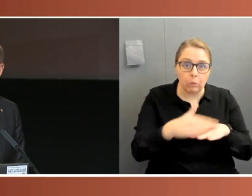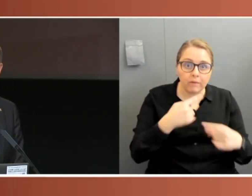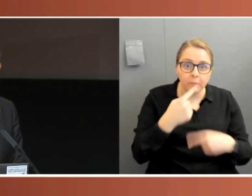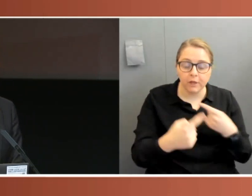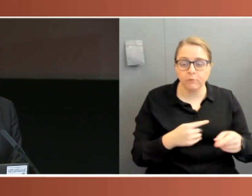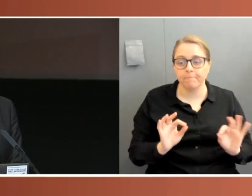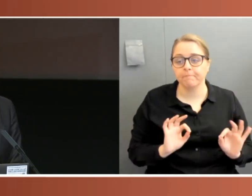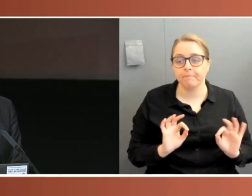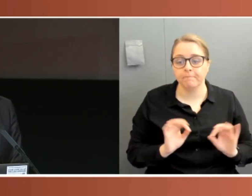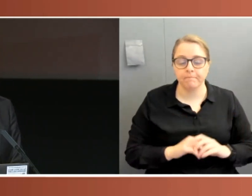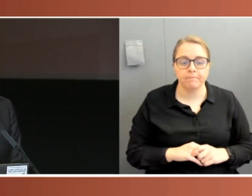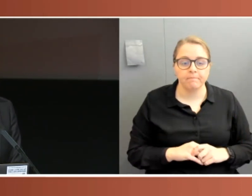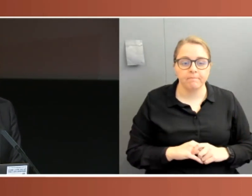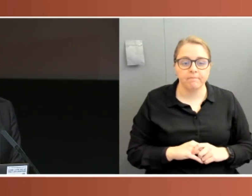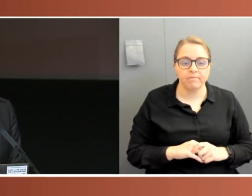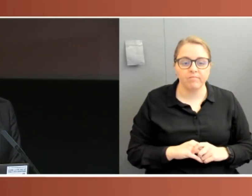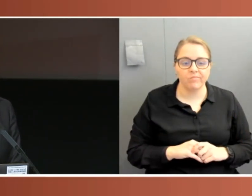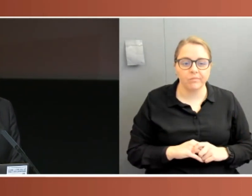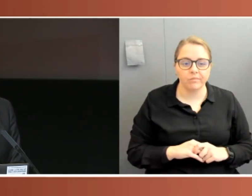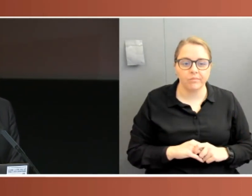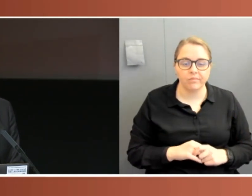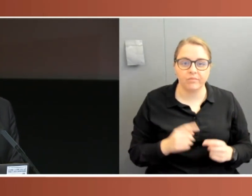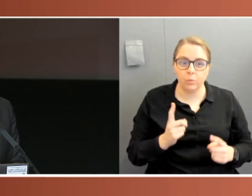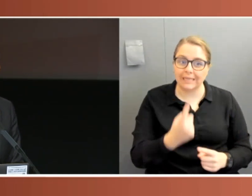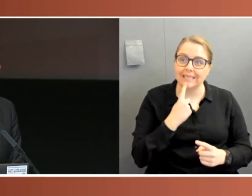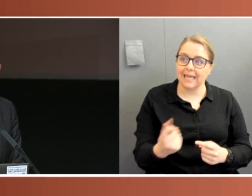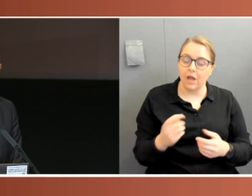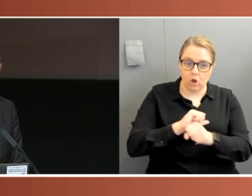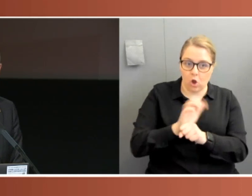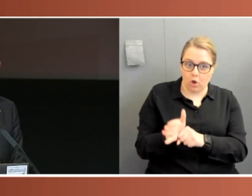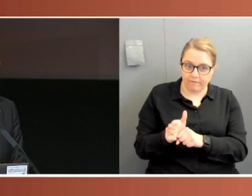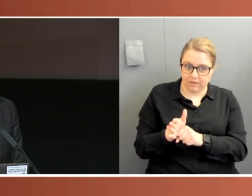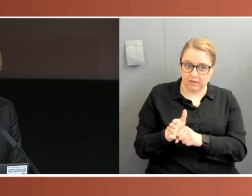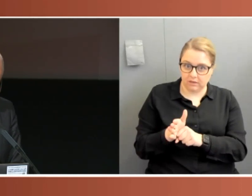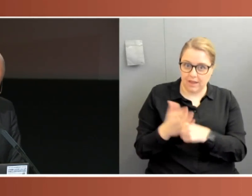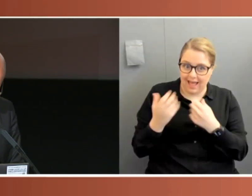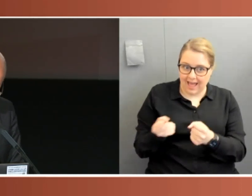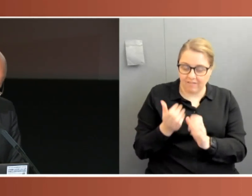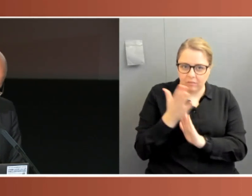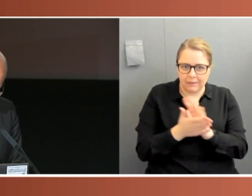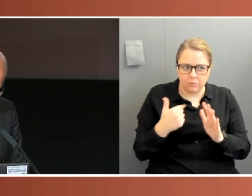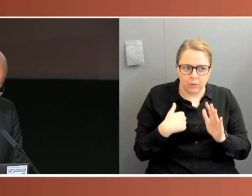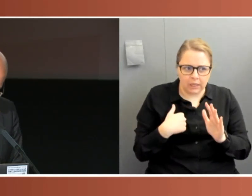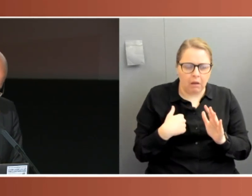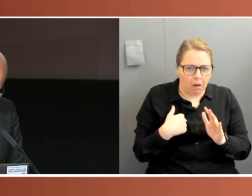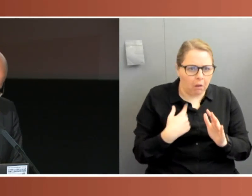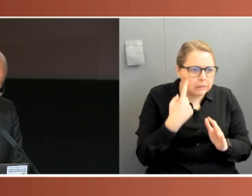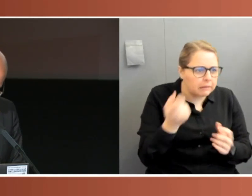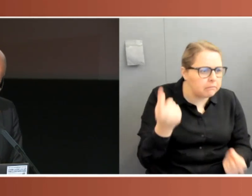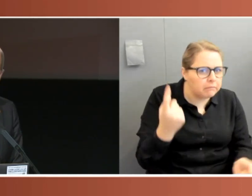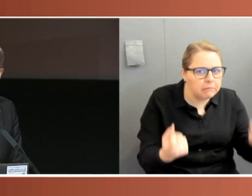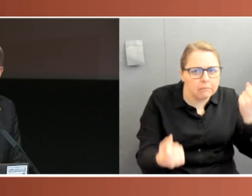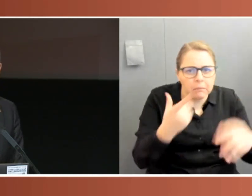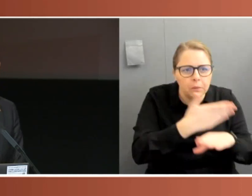that the pandemic suddenly threw up a host of new problems that should be surprising about Parliament and its known weaknesses. What the study